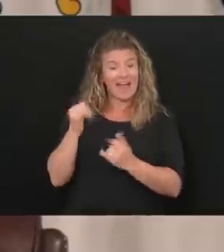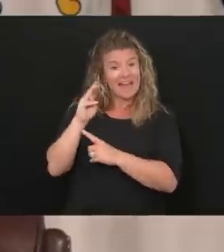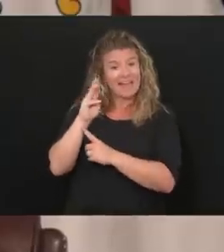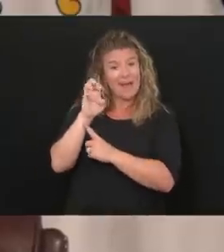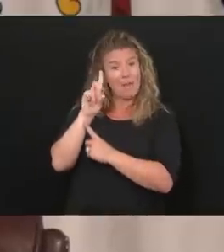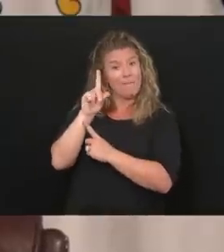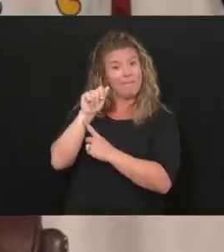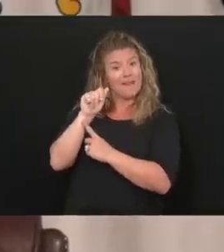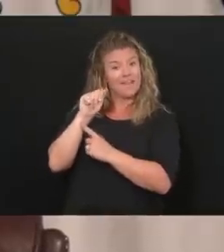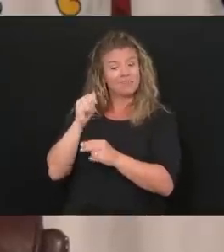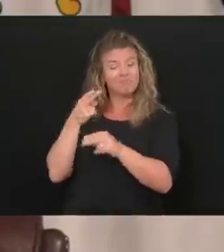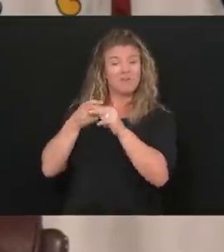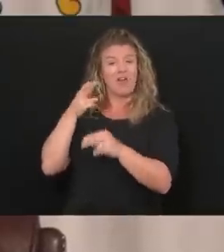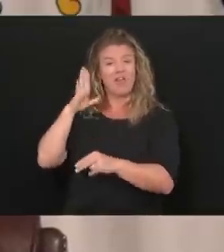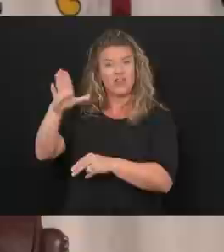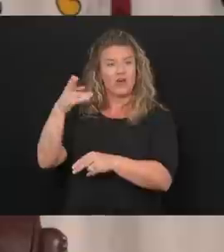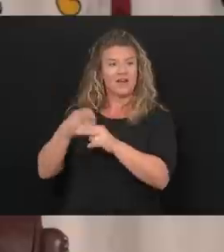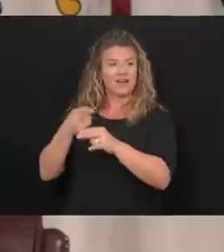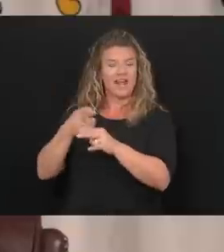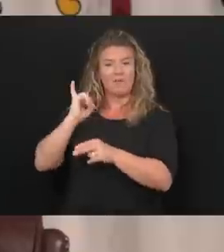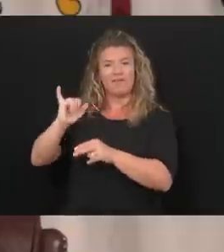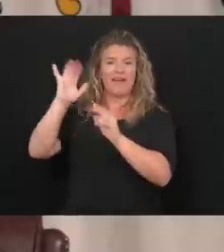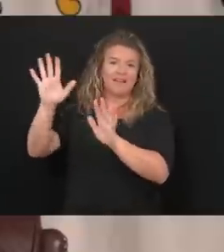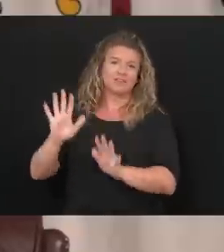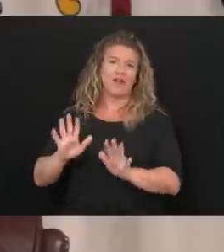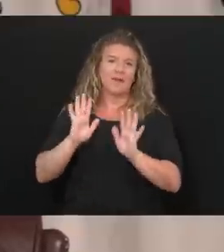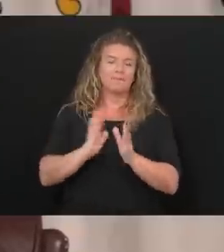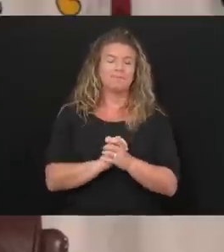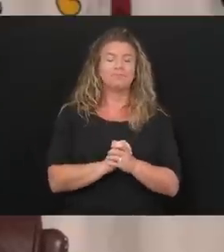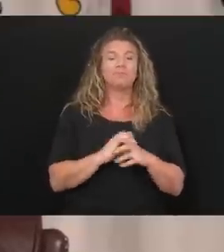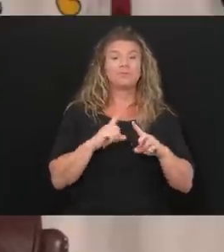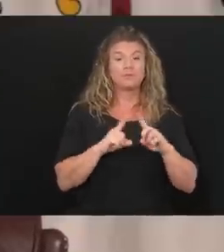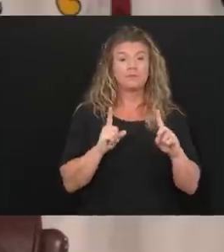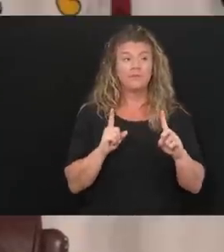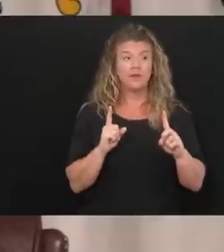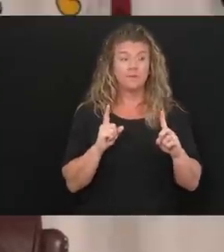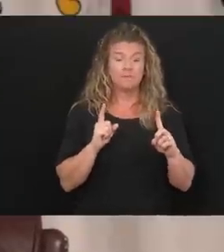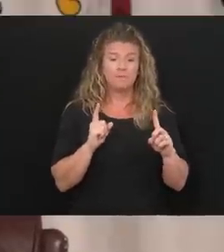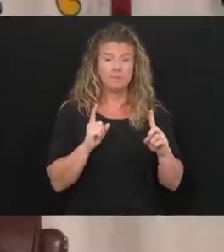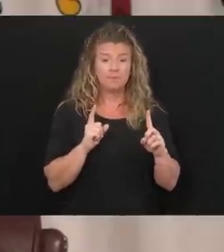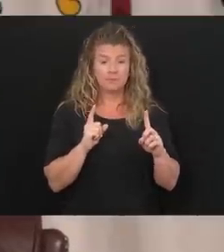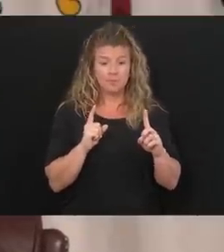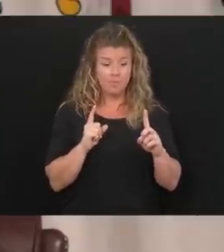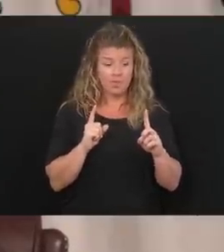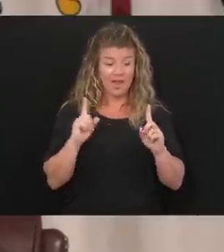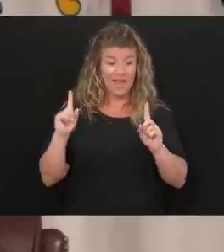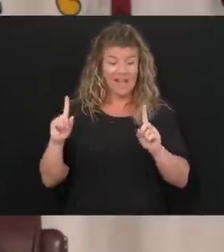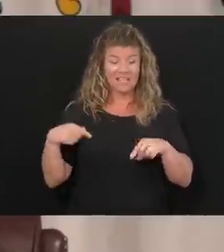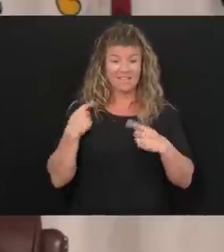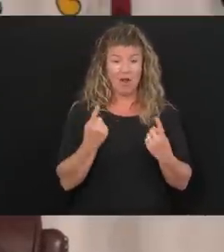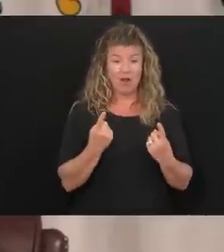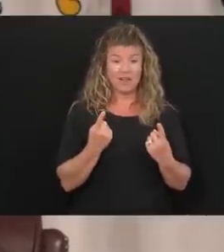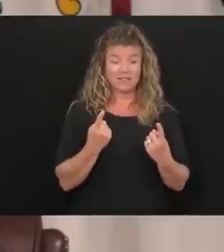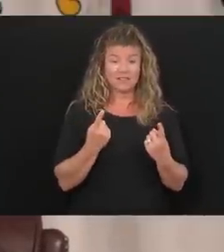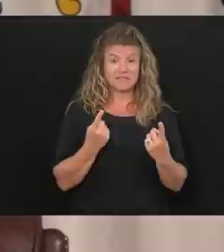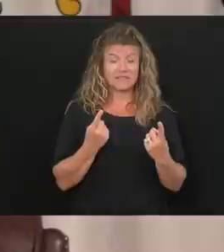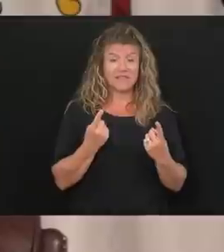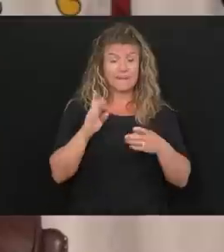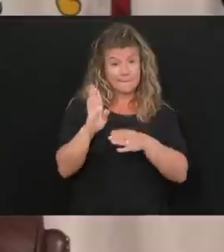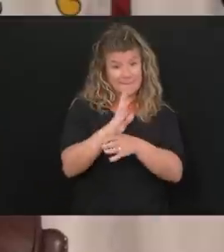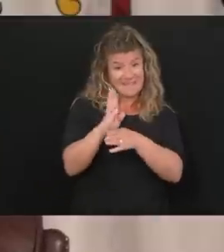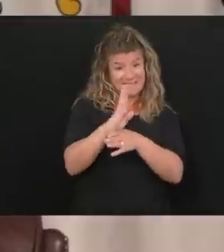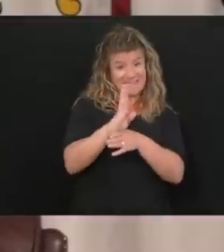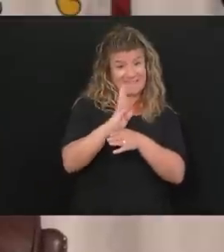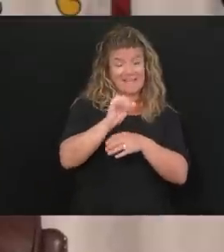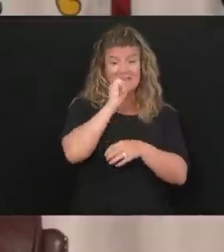really great stuff. But, but, thank you so much for doing that. But, but as far as, as businesses